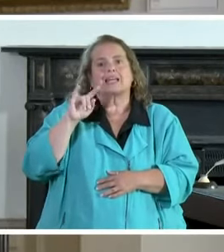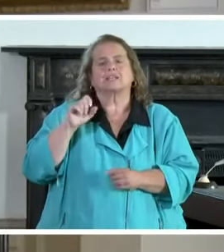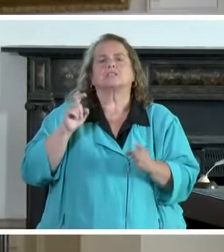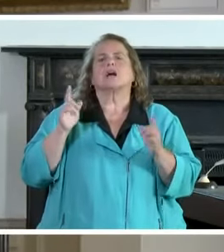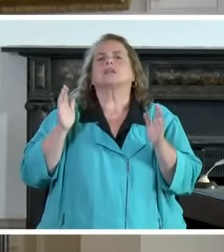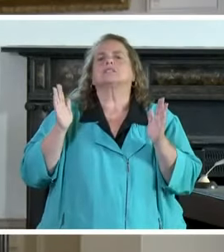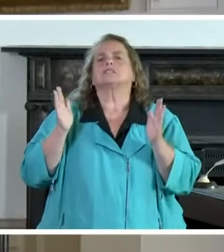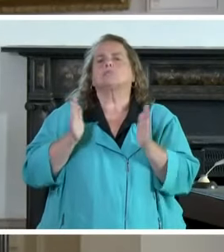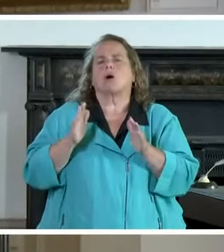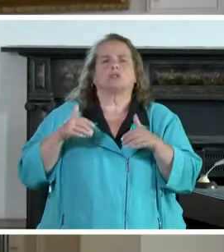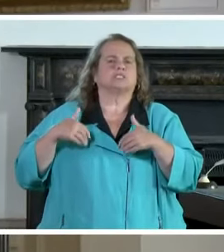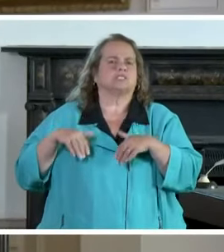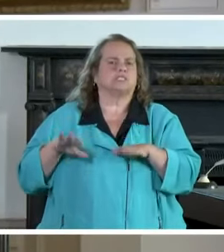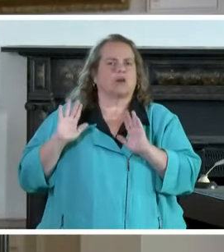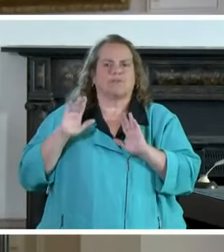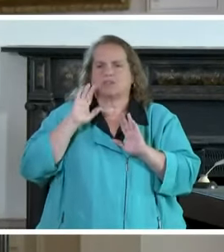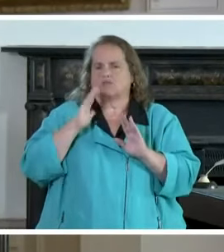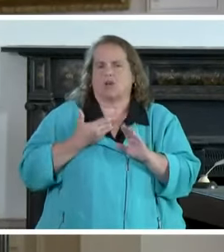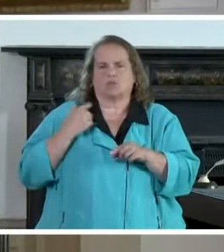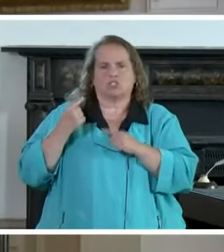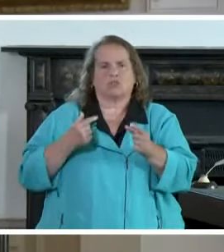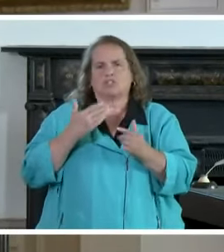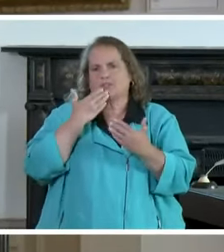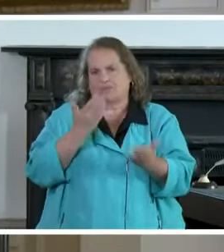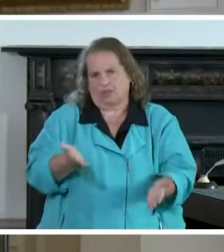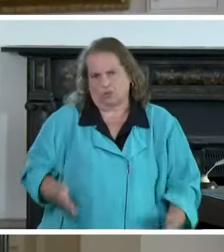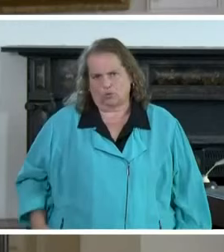small sacrifice for our generation. Thank you.